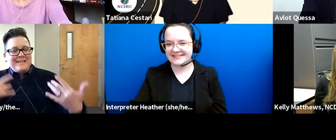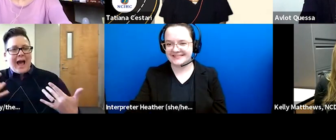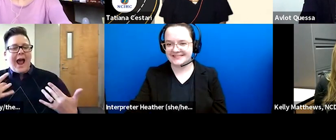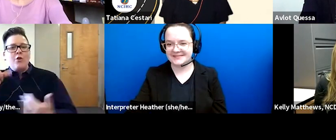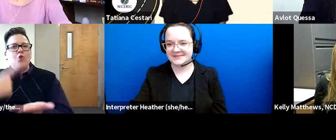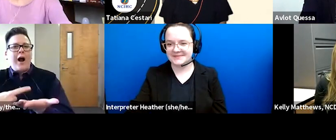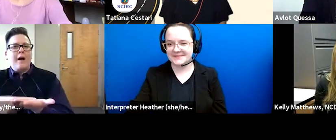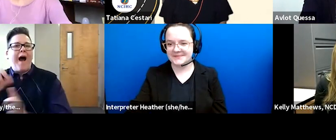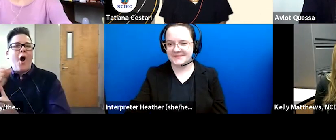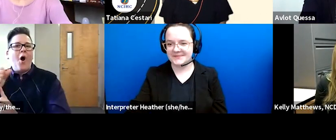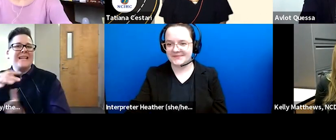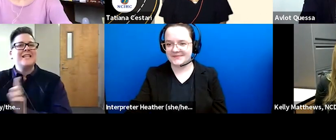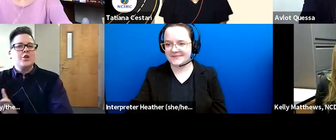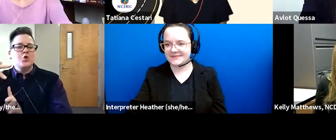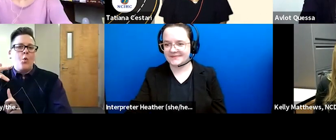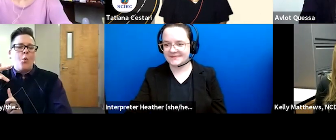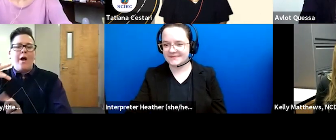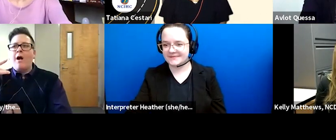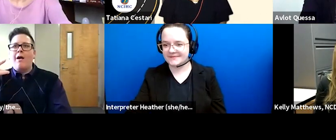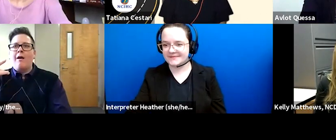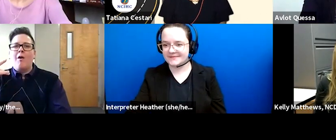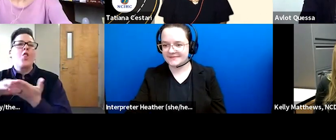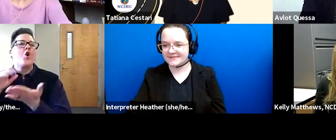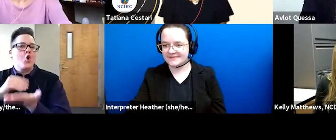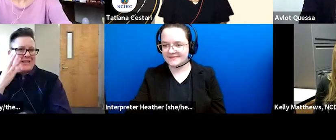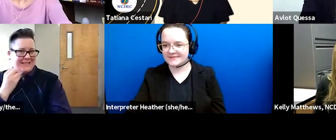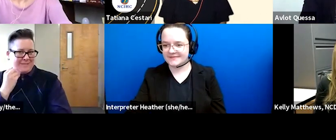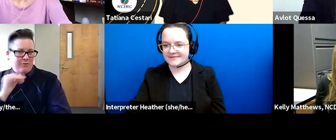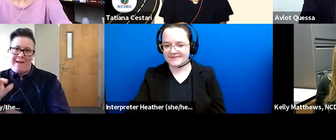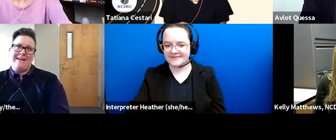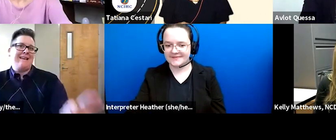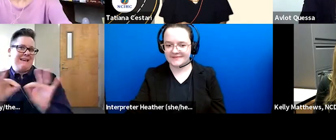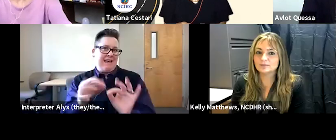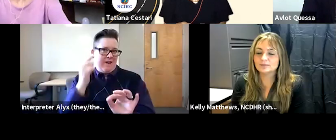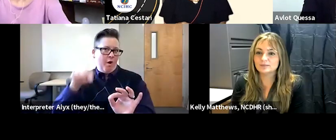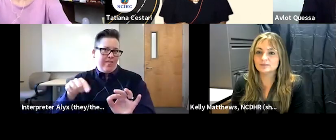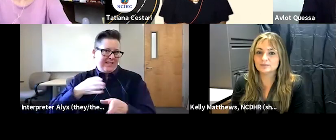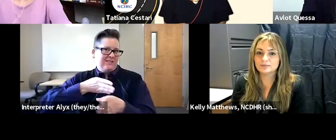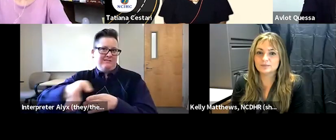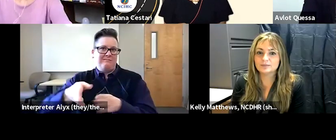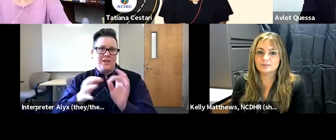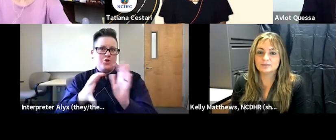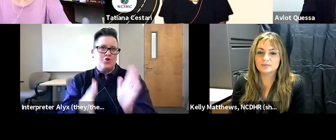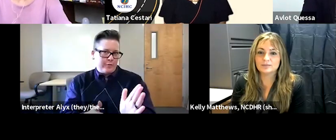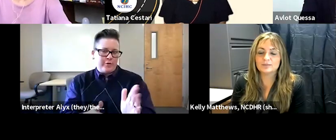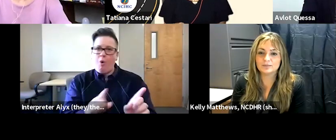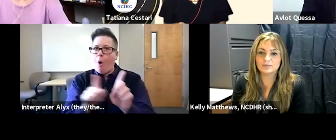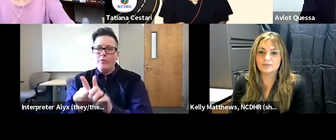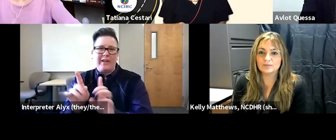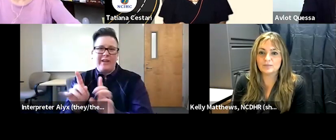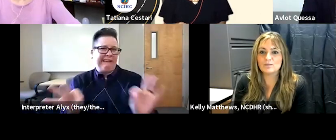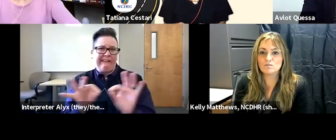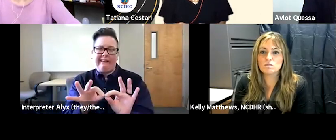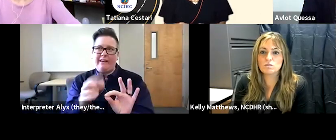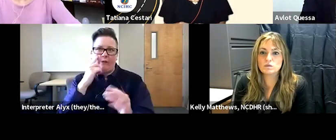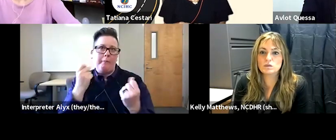that that is key in in this profession as an interpreter is also key in many